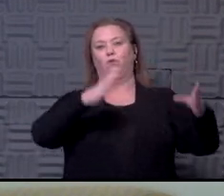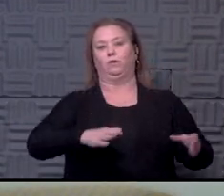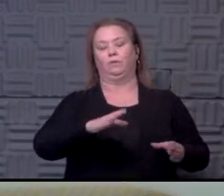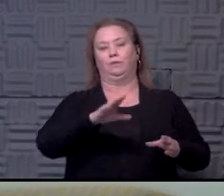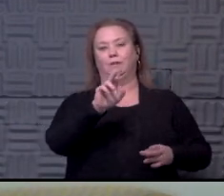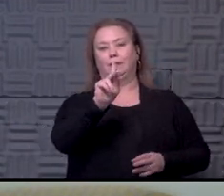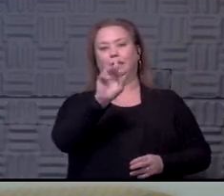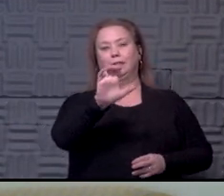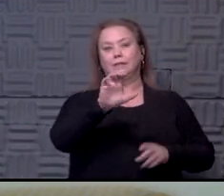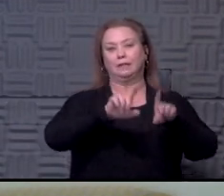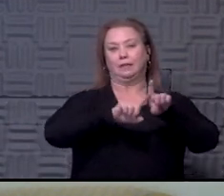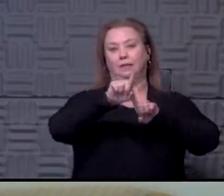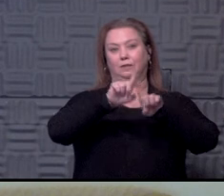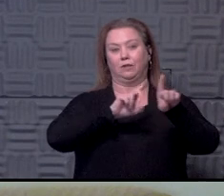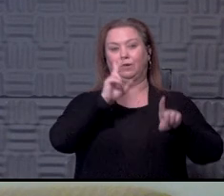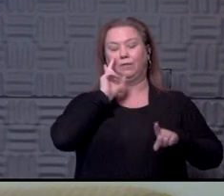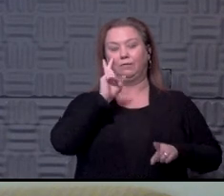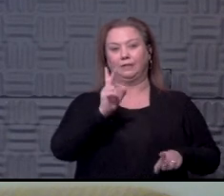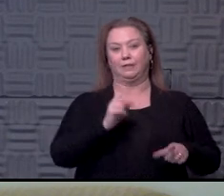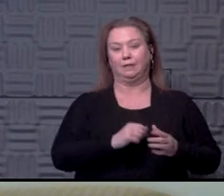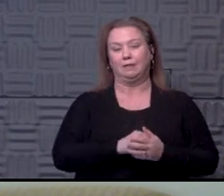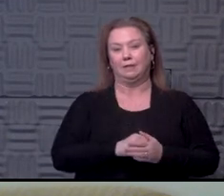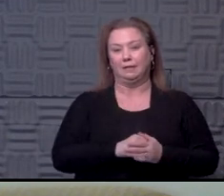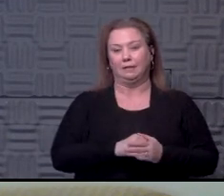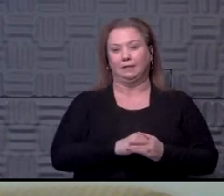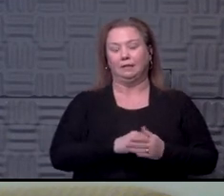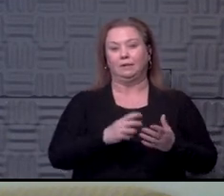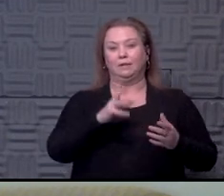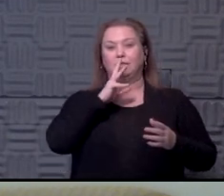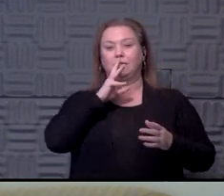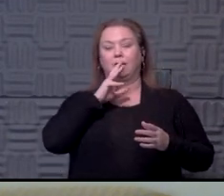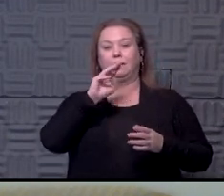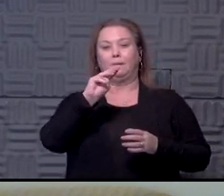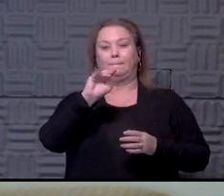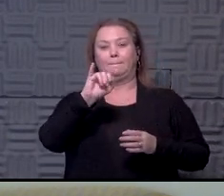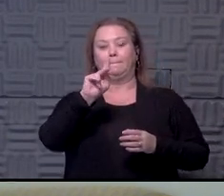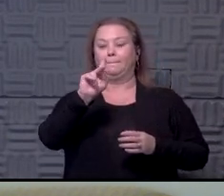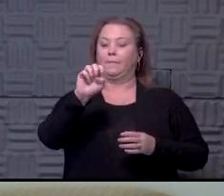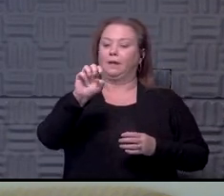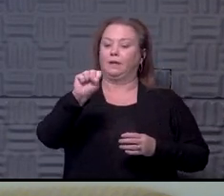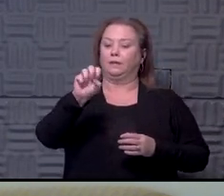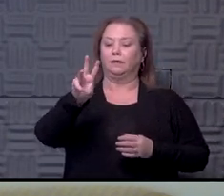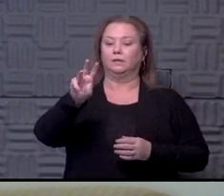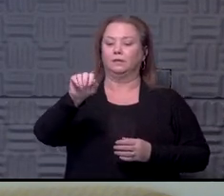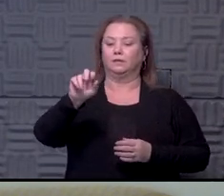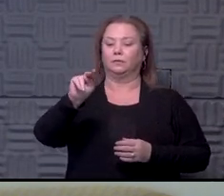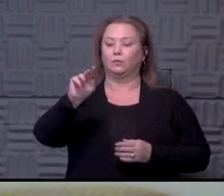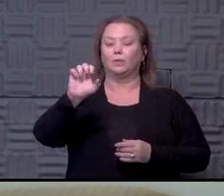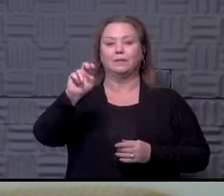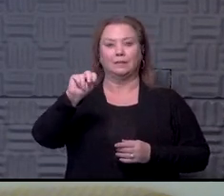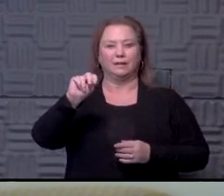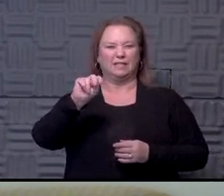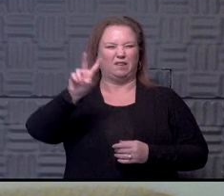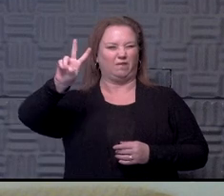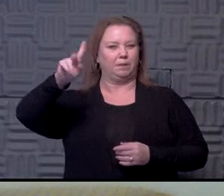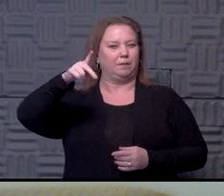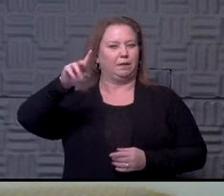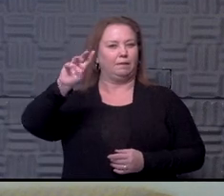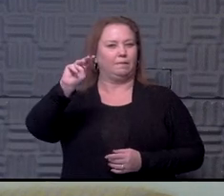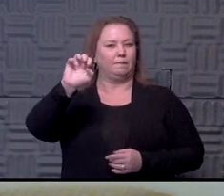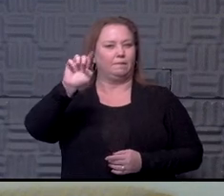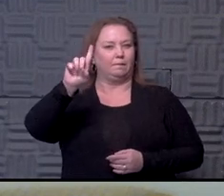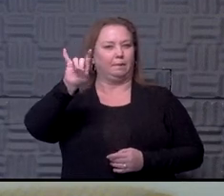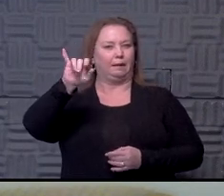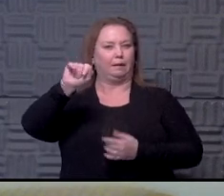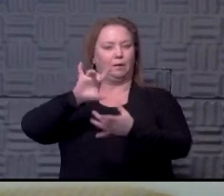that we've even seen. So in talking to Mike Swanson, our VP of media, you know, there's